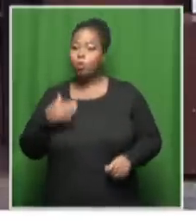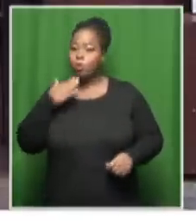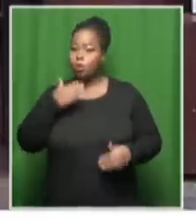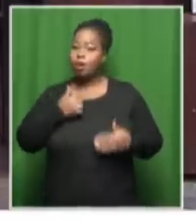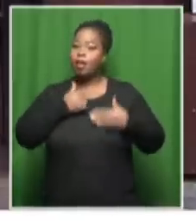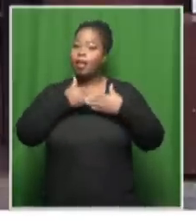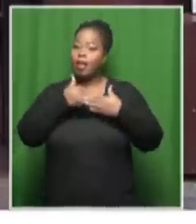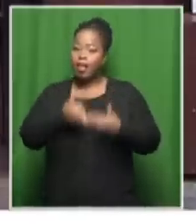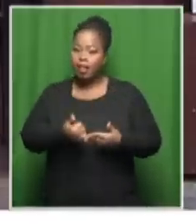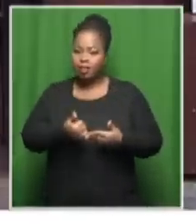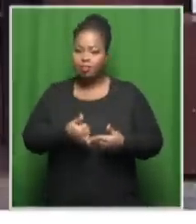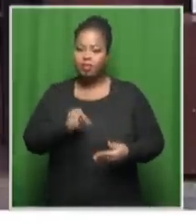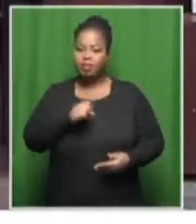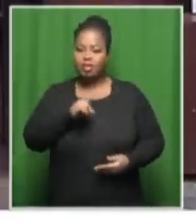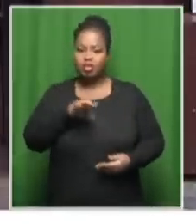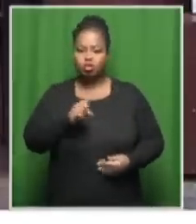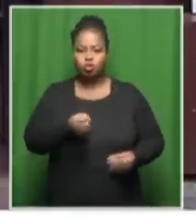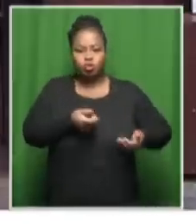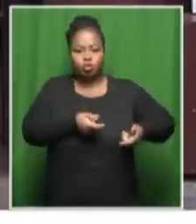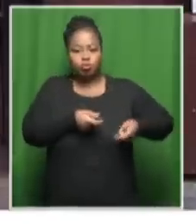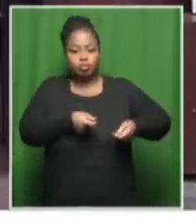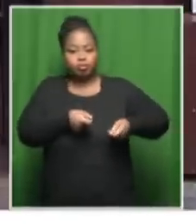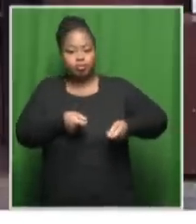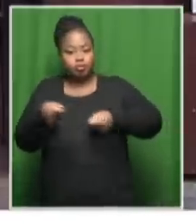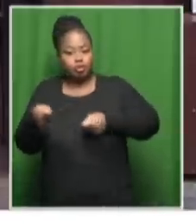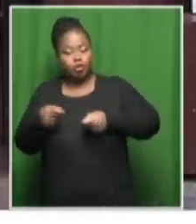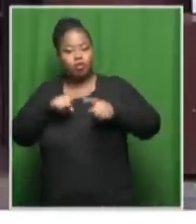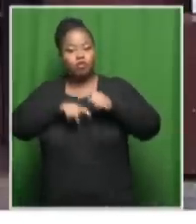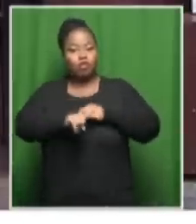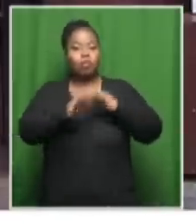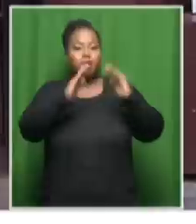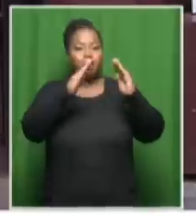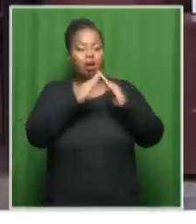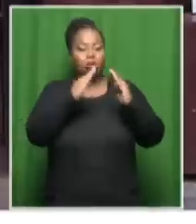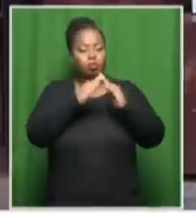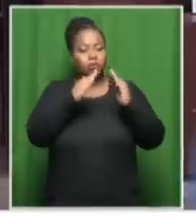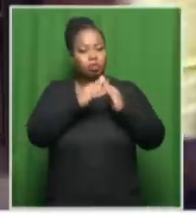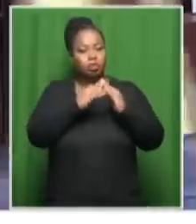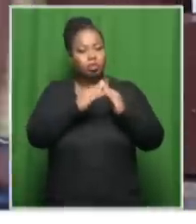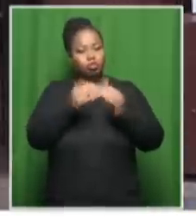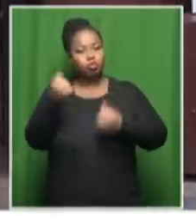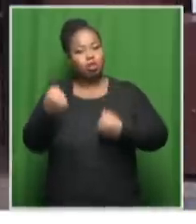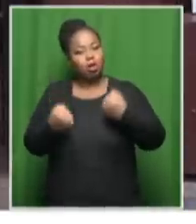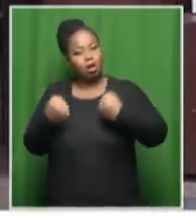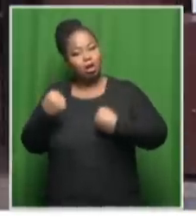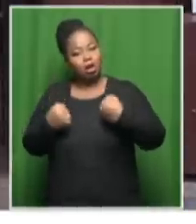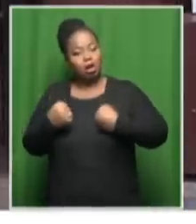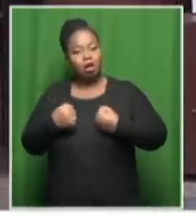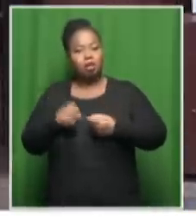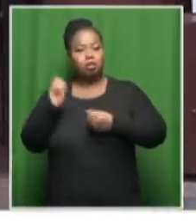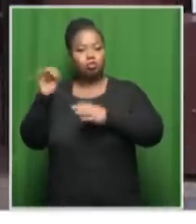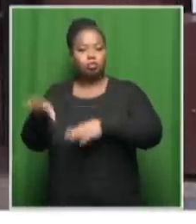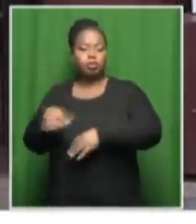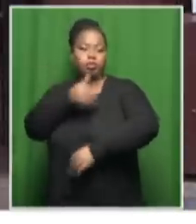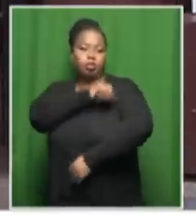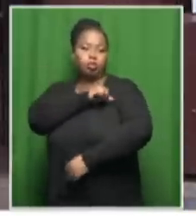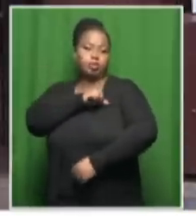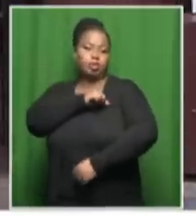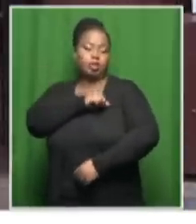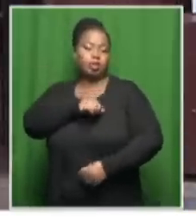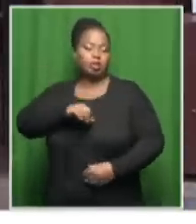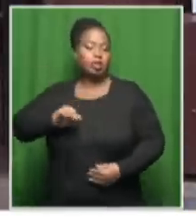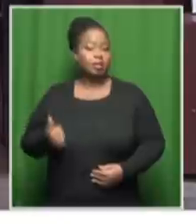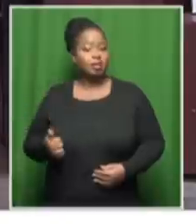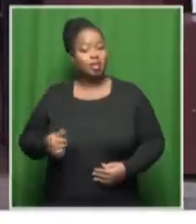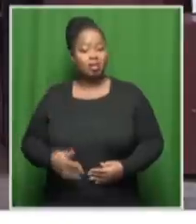carrying Senzo Miuwa's body from inside the house to the car that took him to the hospital. And from